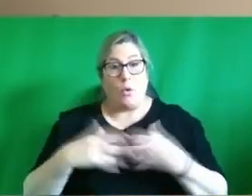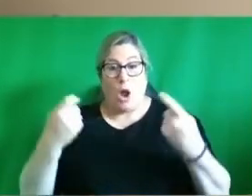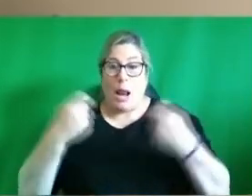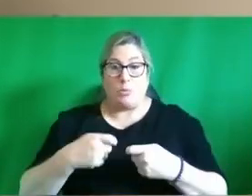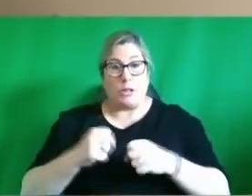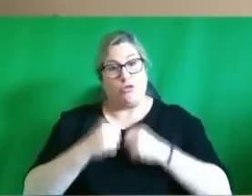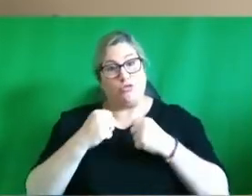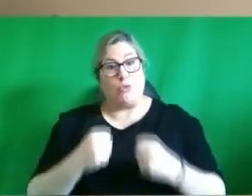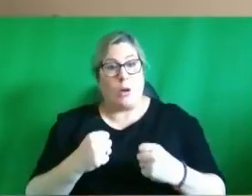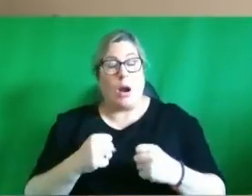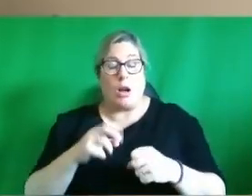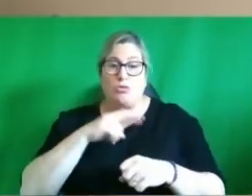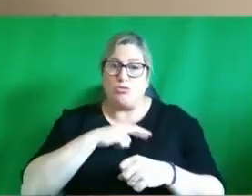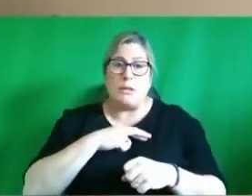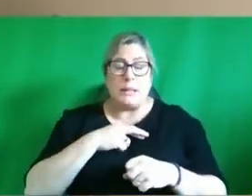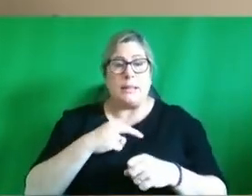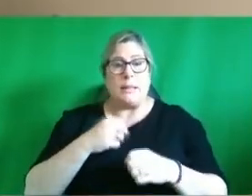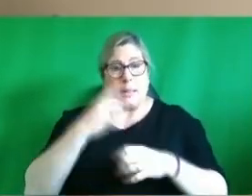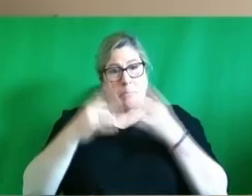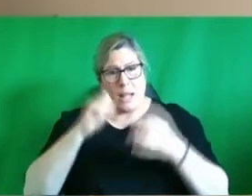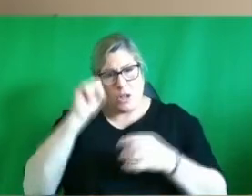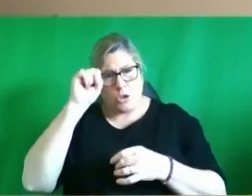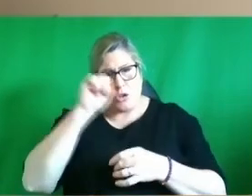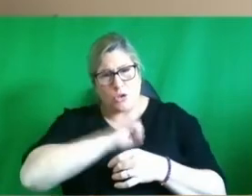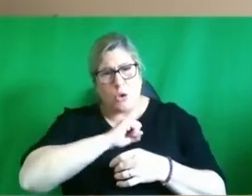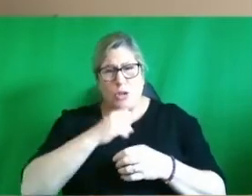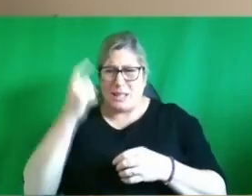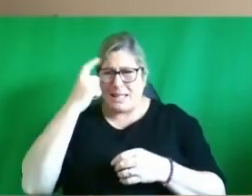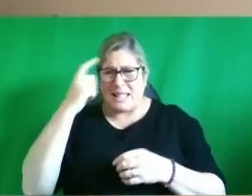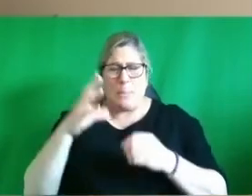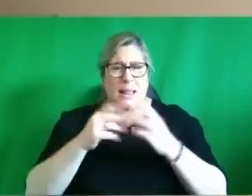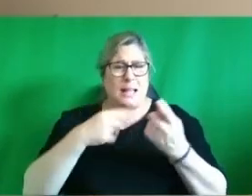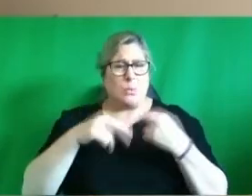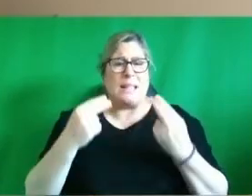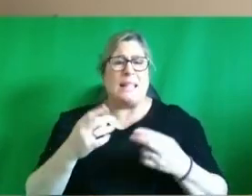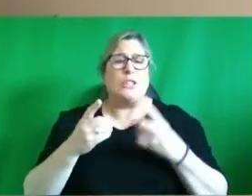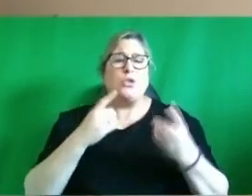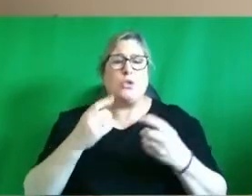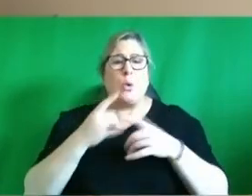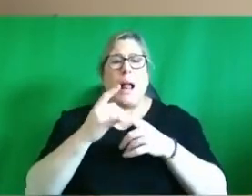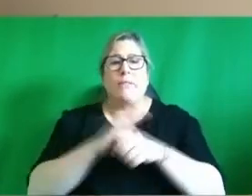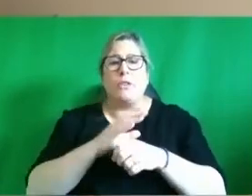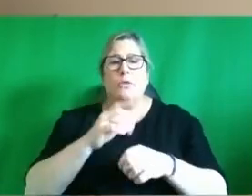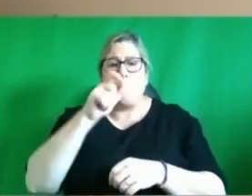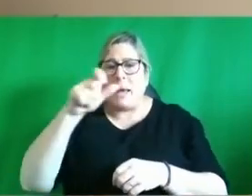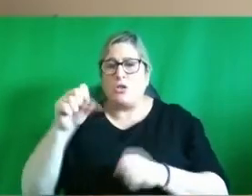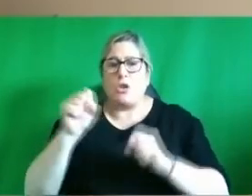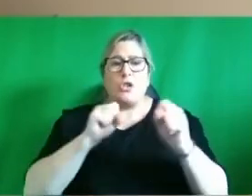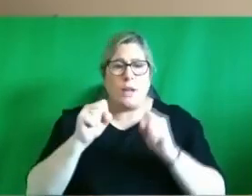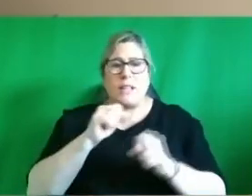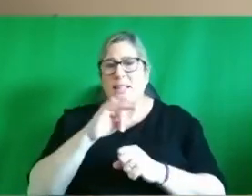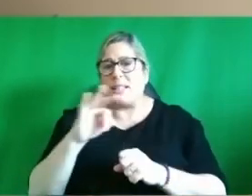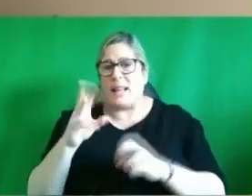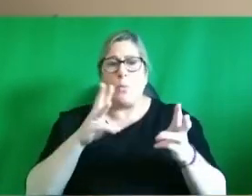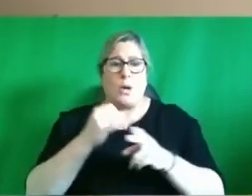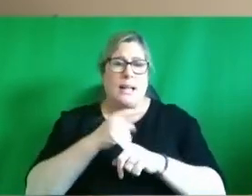really is all about trying to ensure that there are sensible things that we need to do that are helpful to patients helpful to services and helpful to those staff that are working